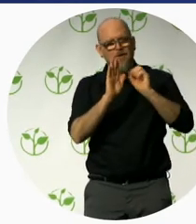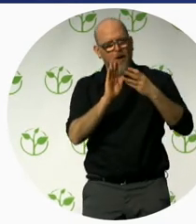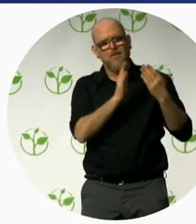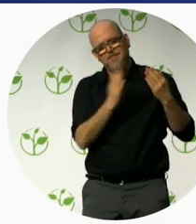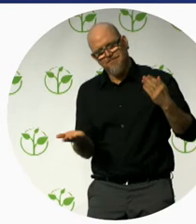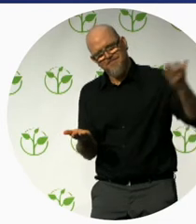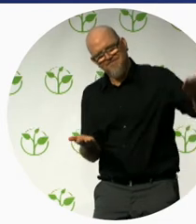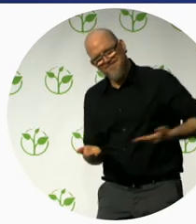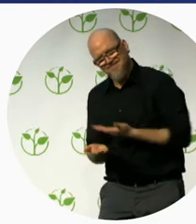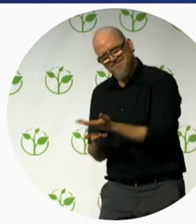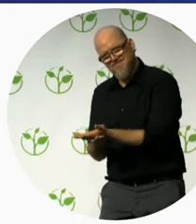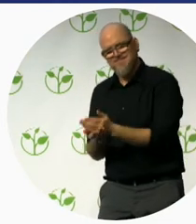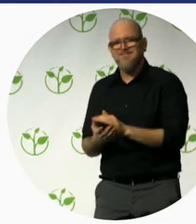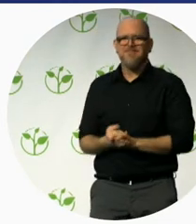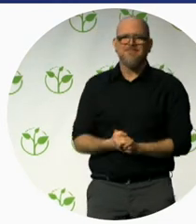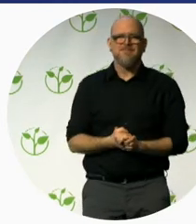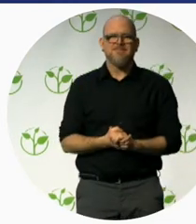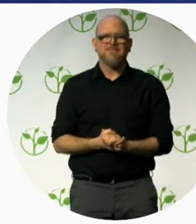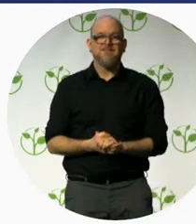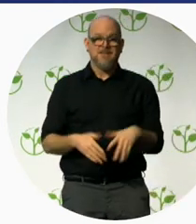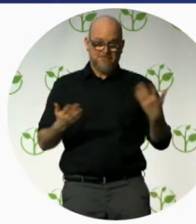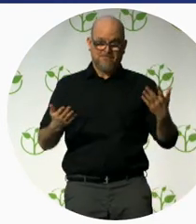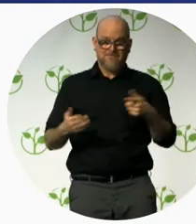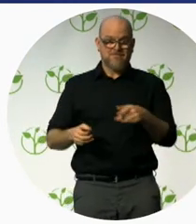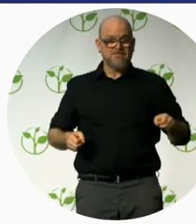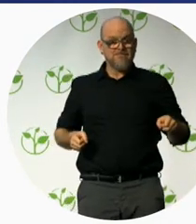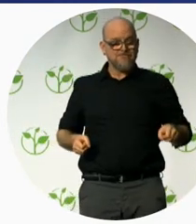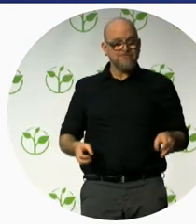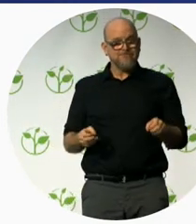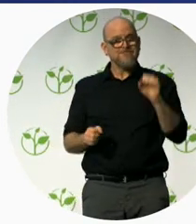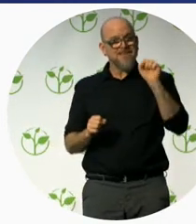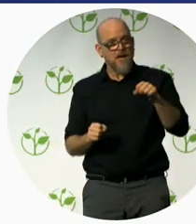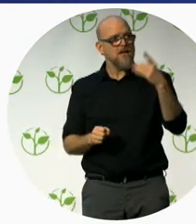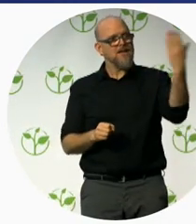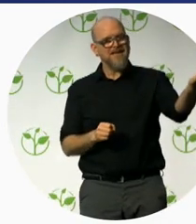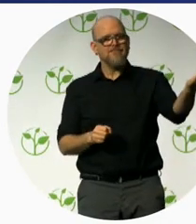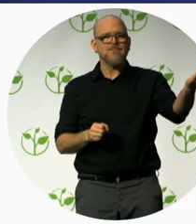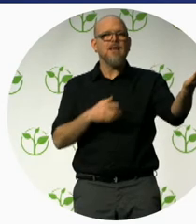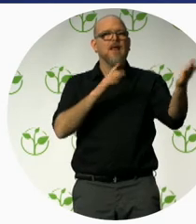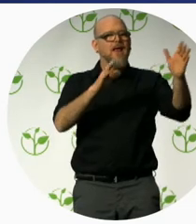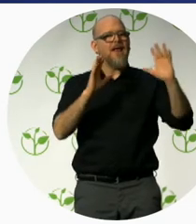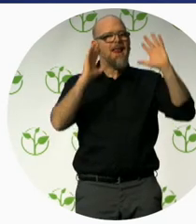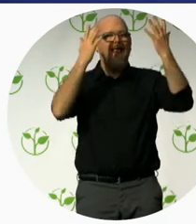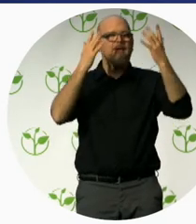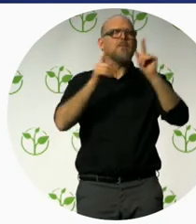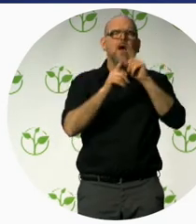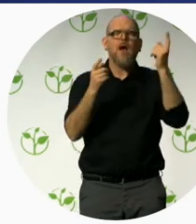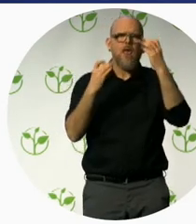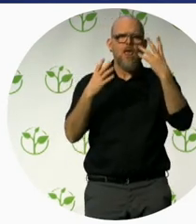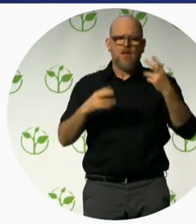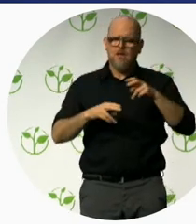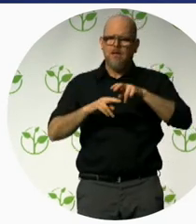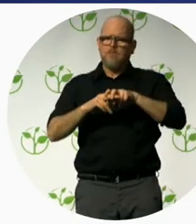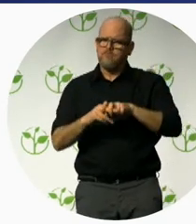wheelchair user must be able to get into a gondola safely and independently and venice